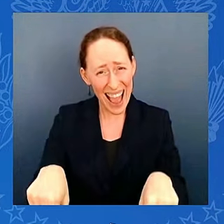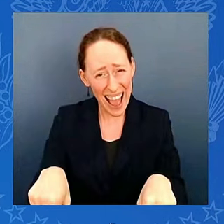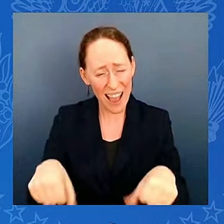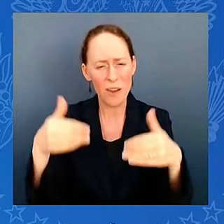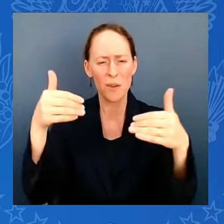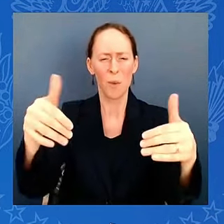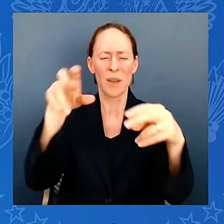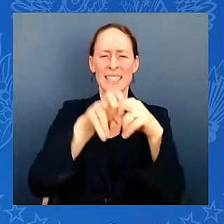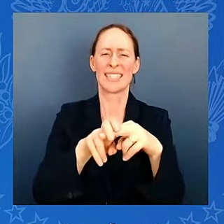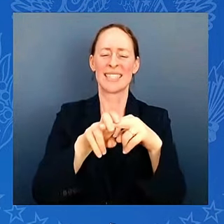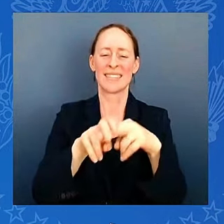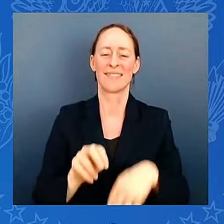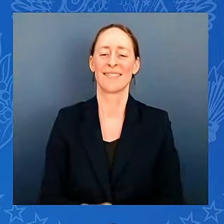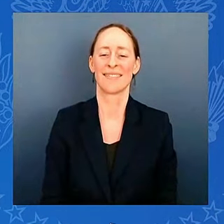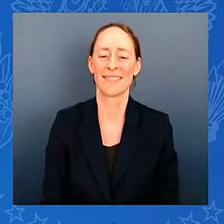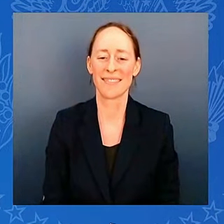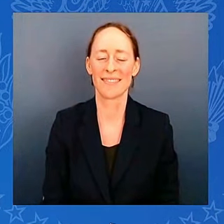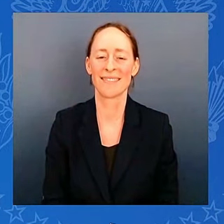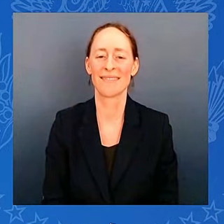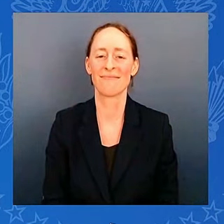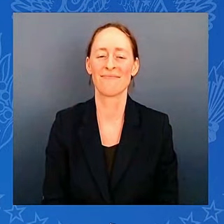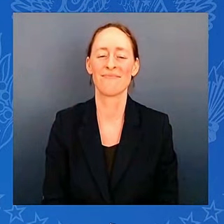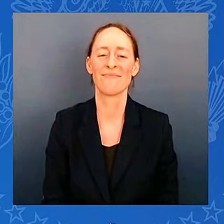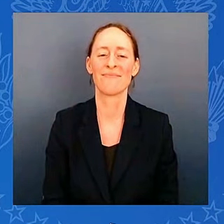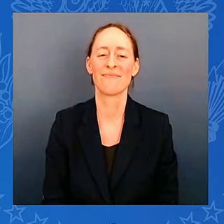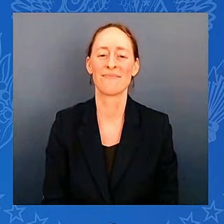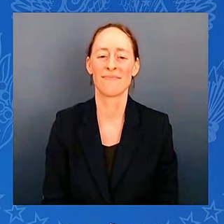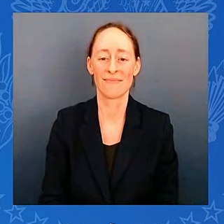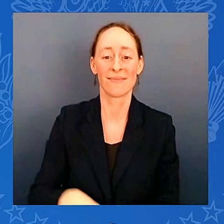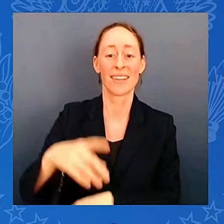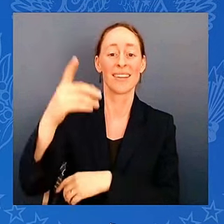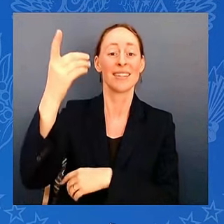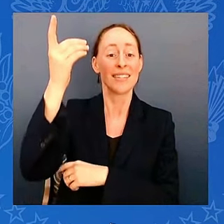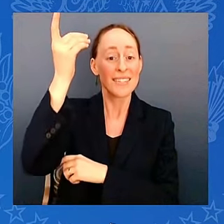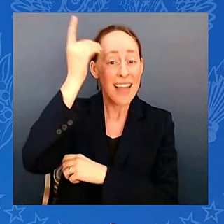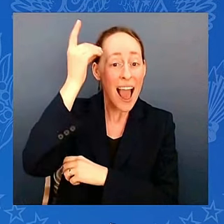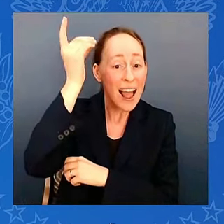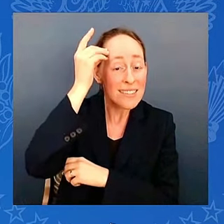Dallas-Fort Worth and the entire Metroplex. You're used to winning championships.